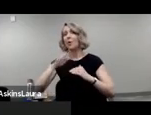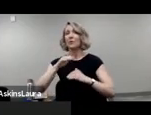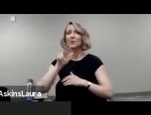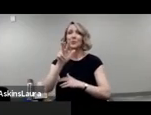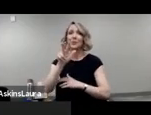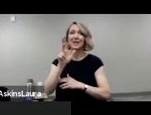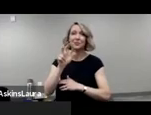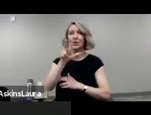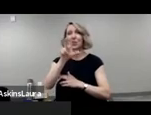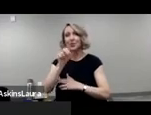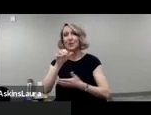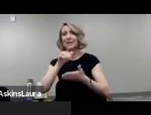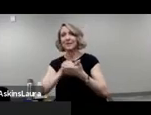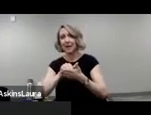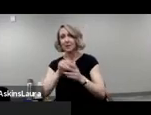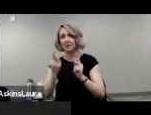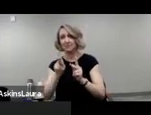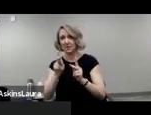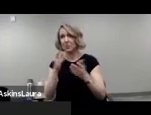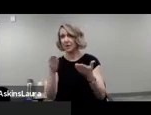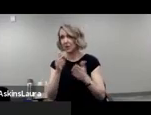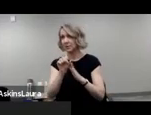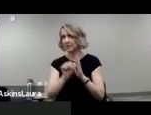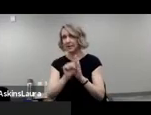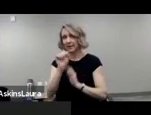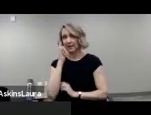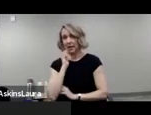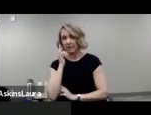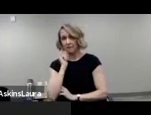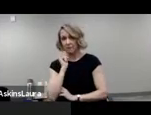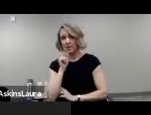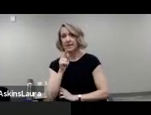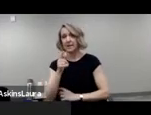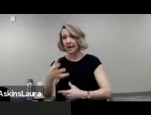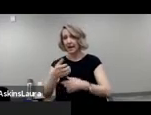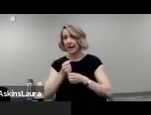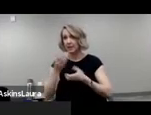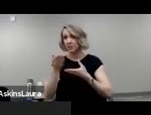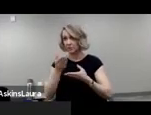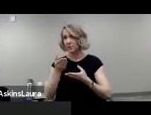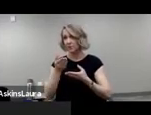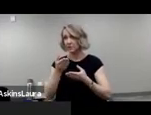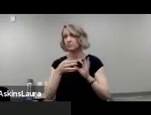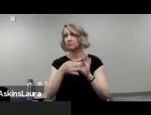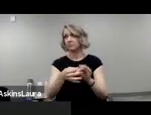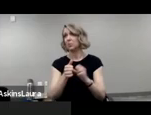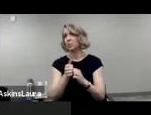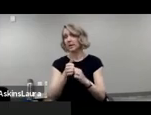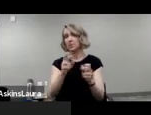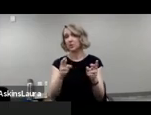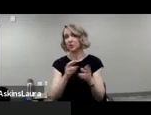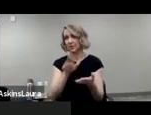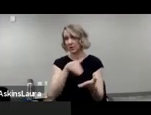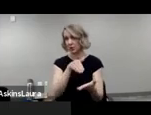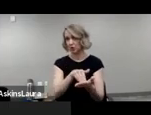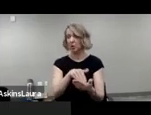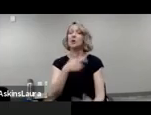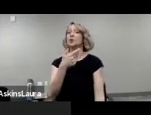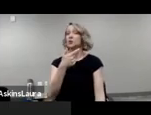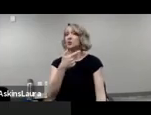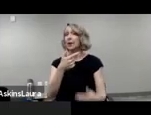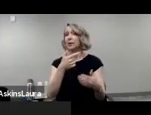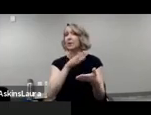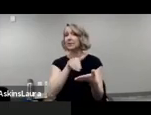people in the state of California who receive services through regional centers. Regional centers, there are 21 regional centers throughout the state of